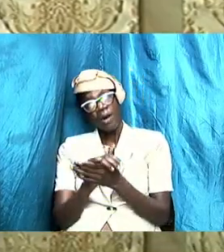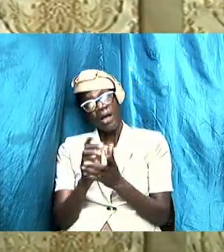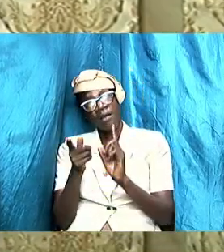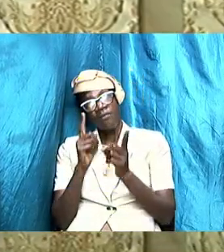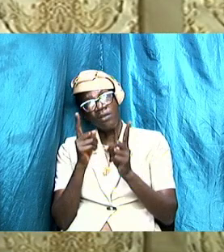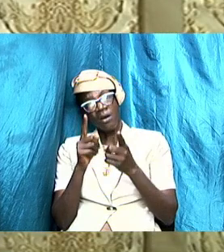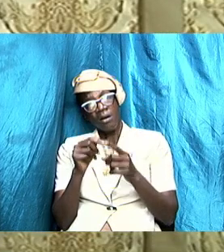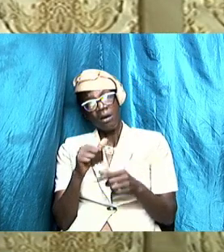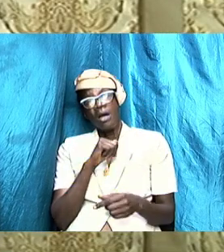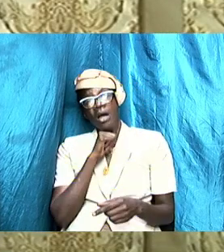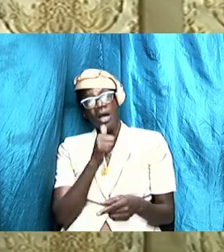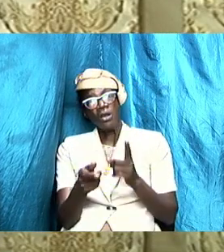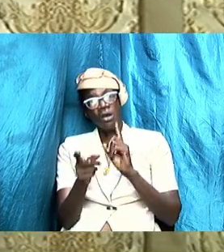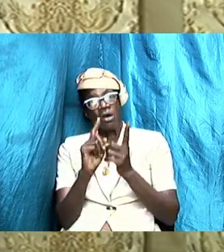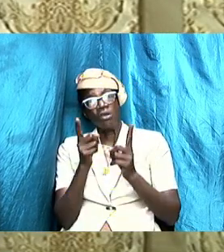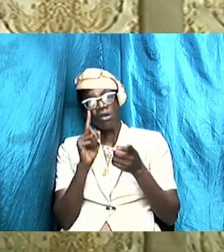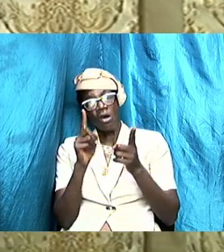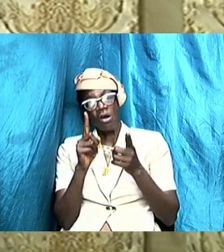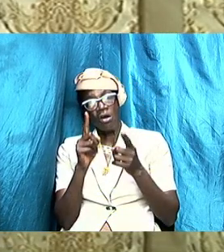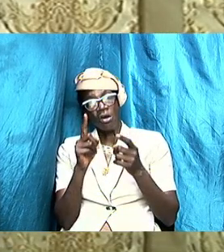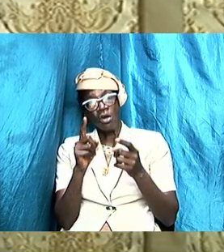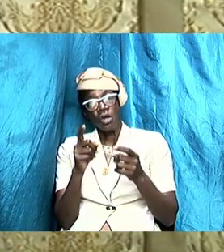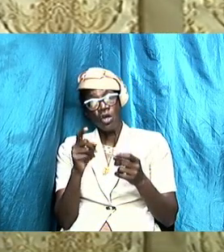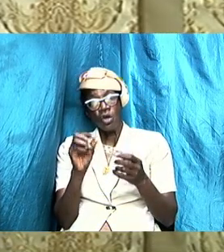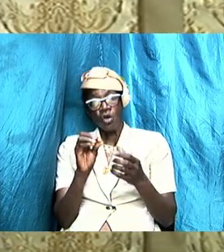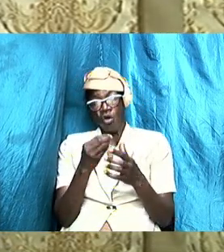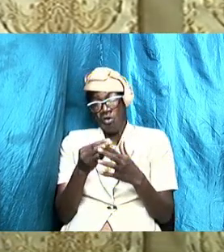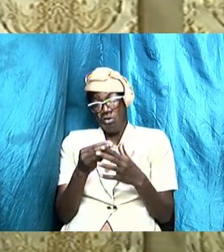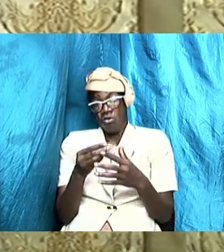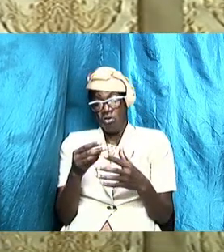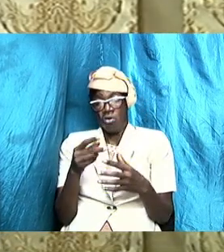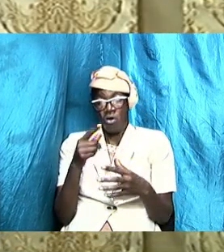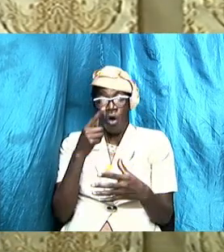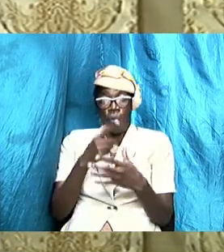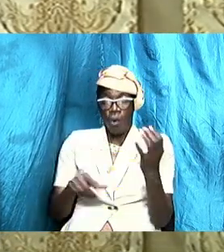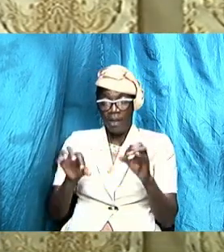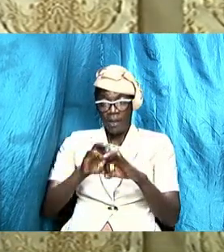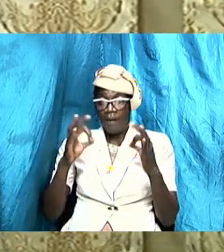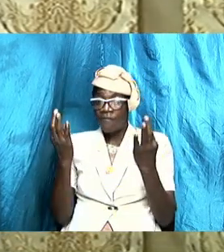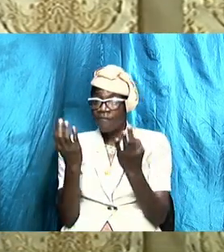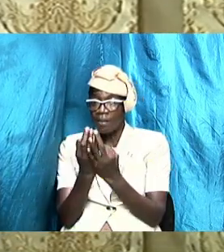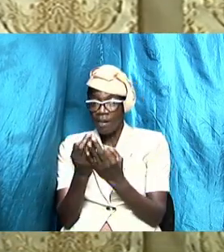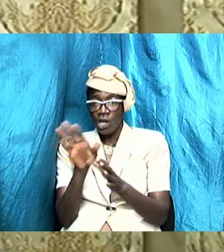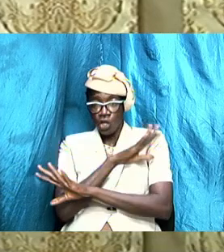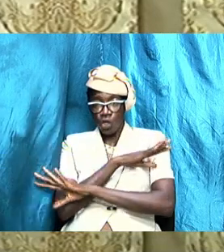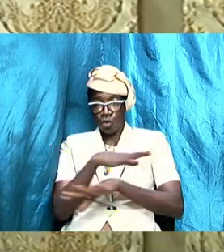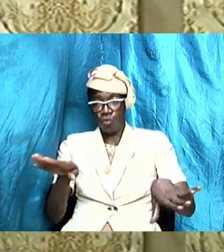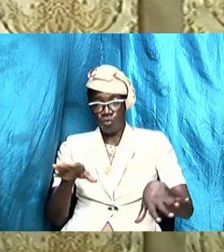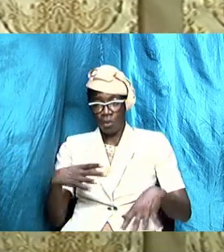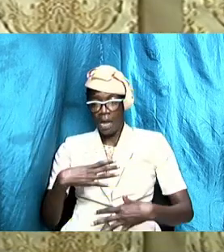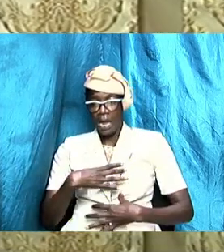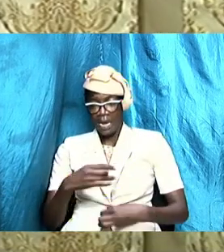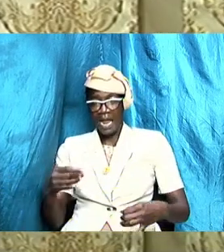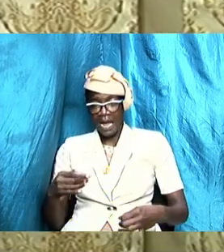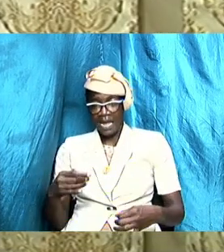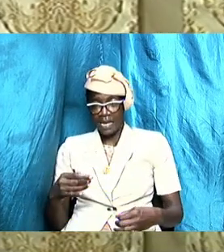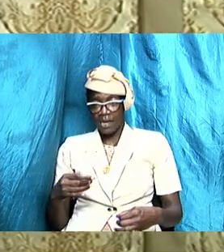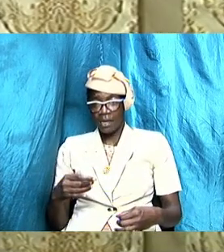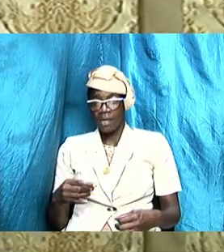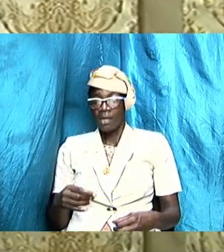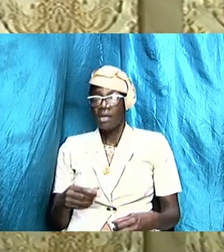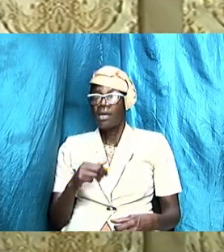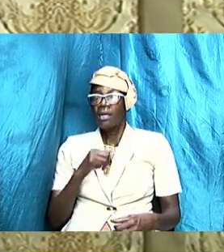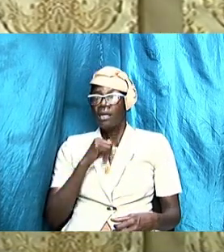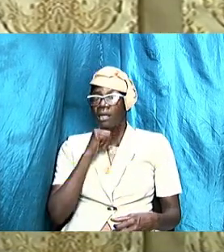speak with or which family member you don't like and therefore they must not associate with it is not